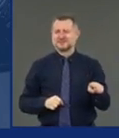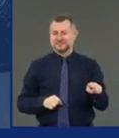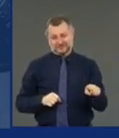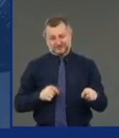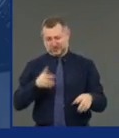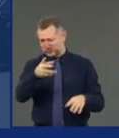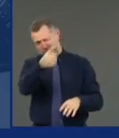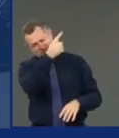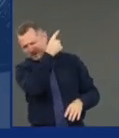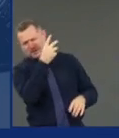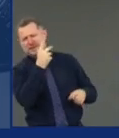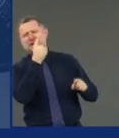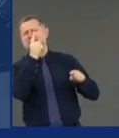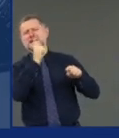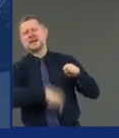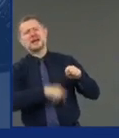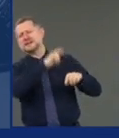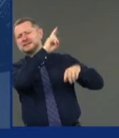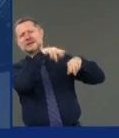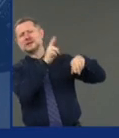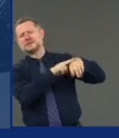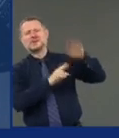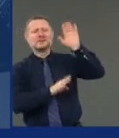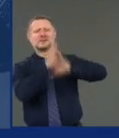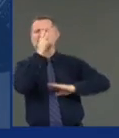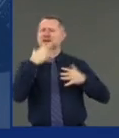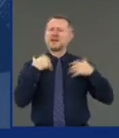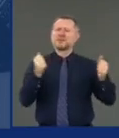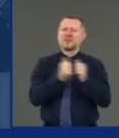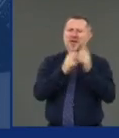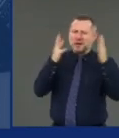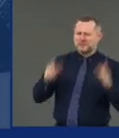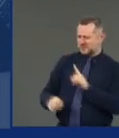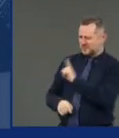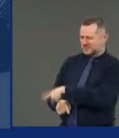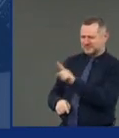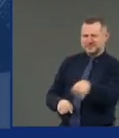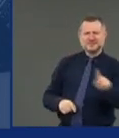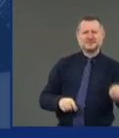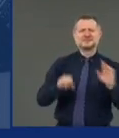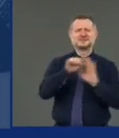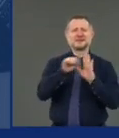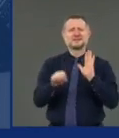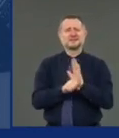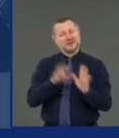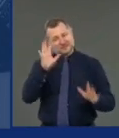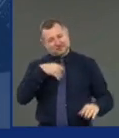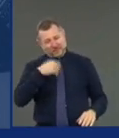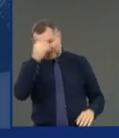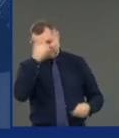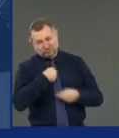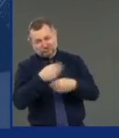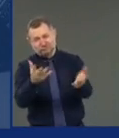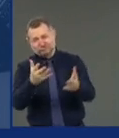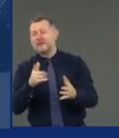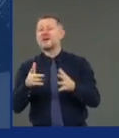function of the states? There is no nation without the states.